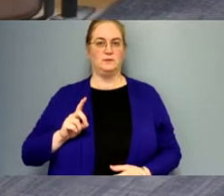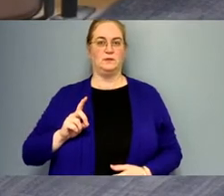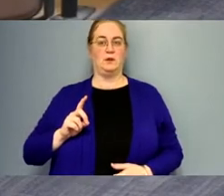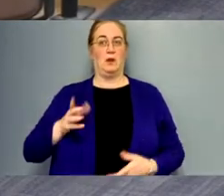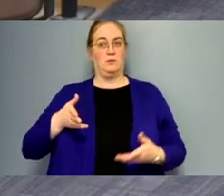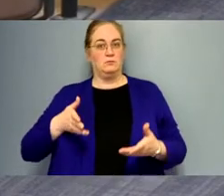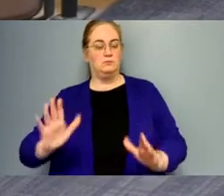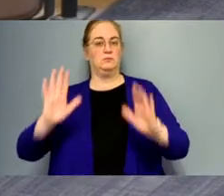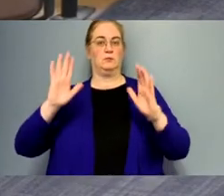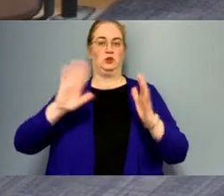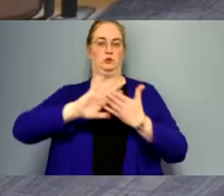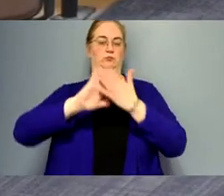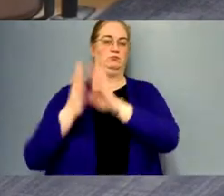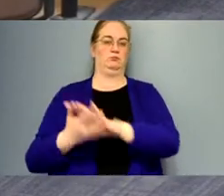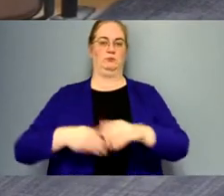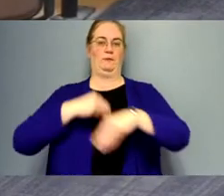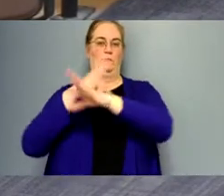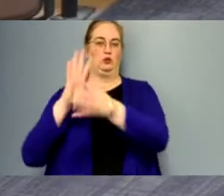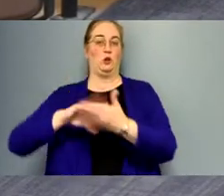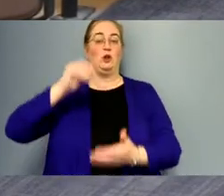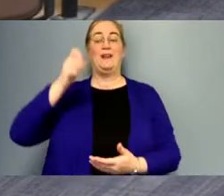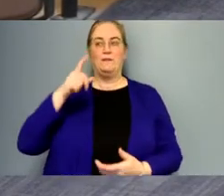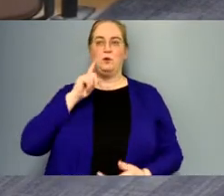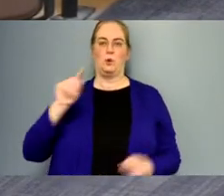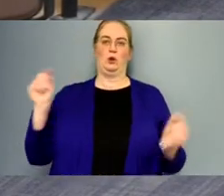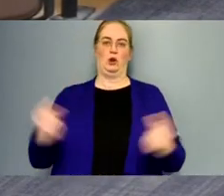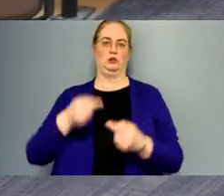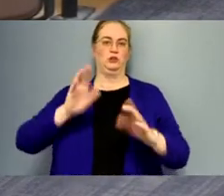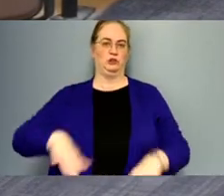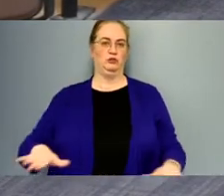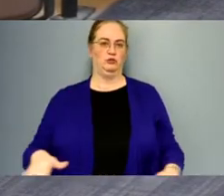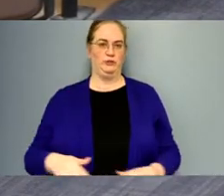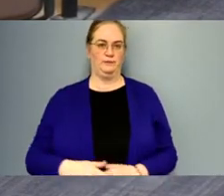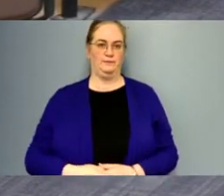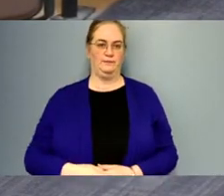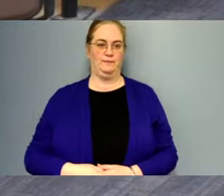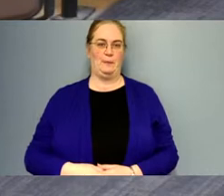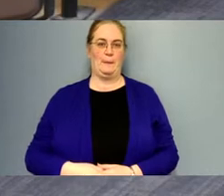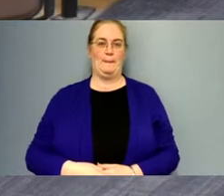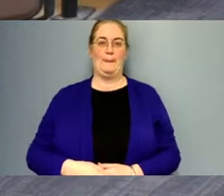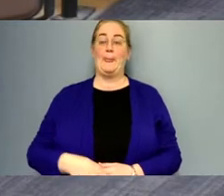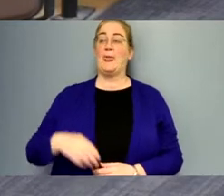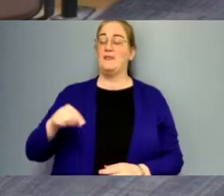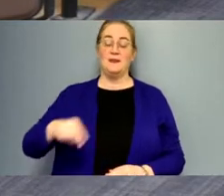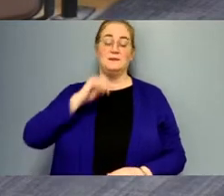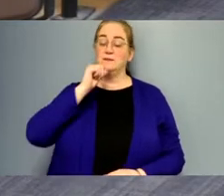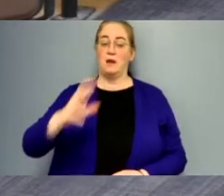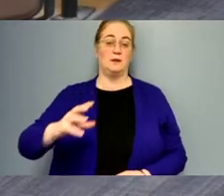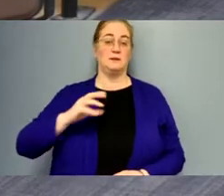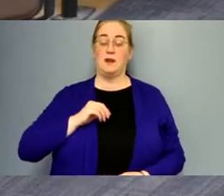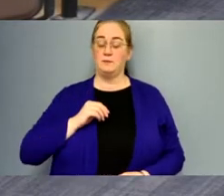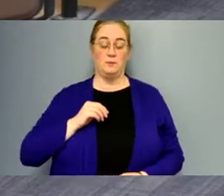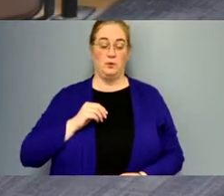to then go to virtual learning even though it hurts children this is unacceptable